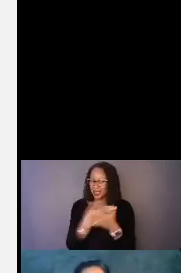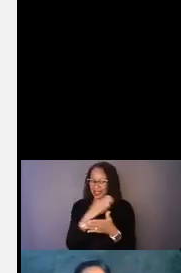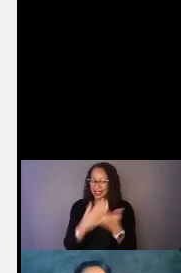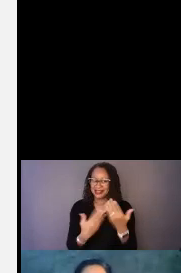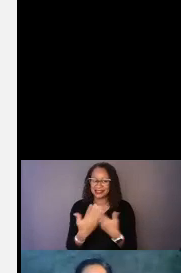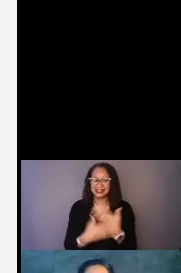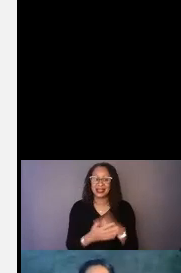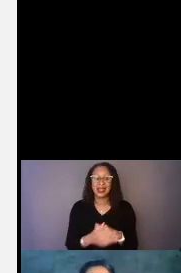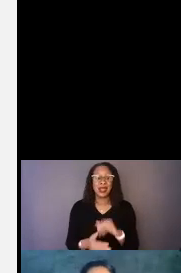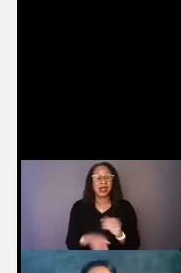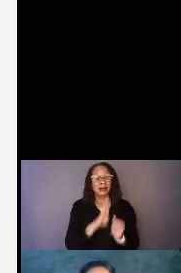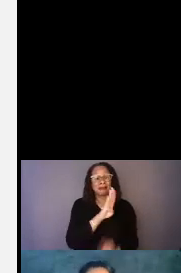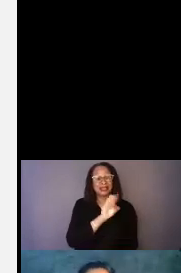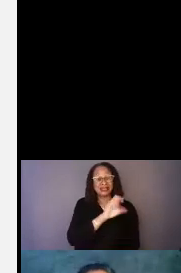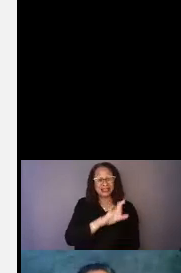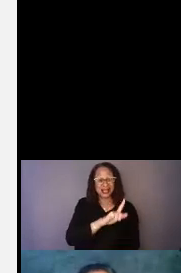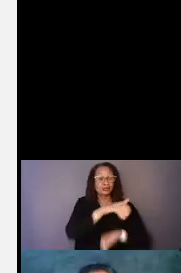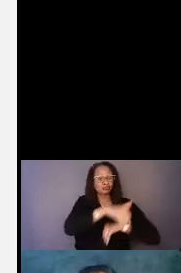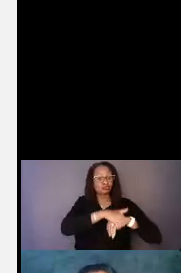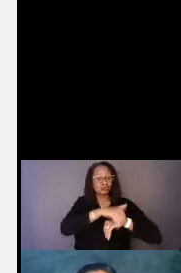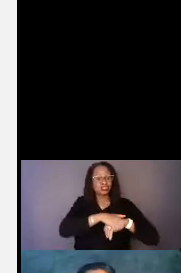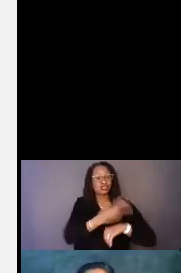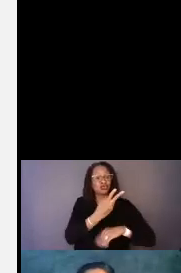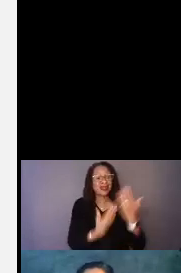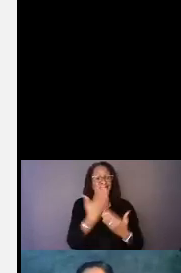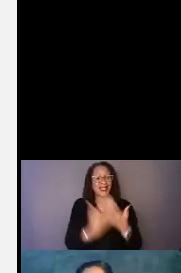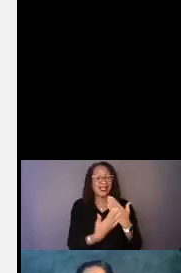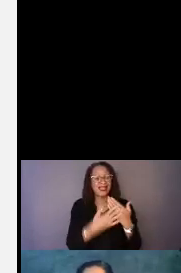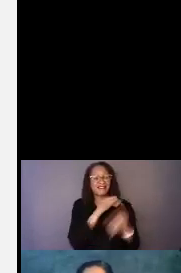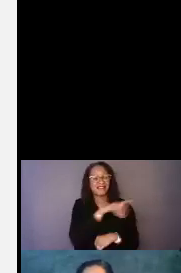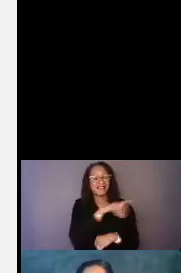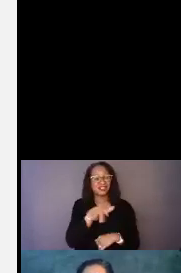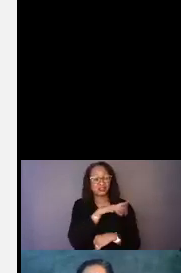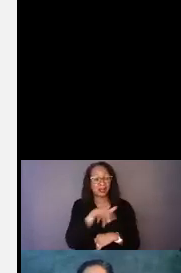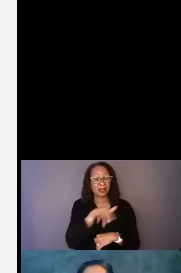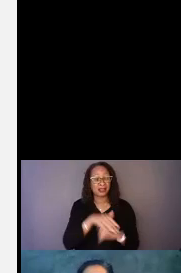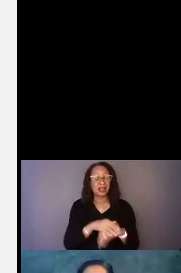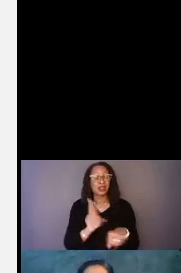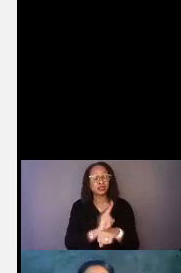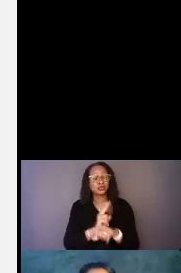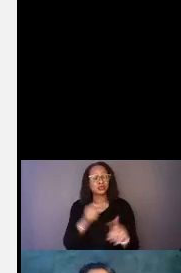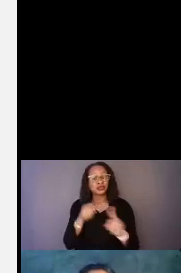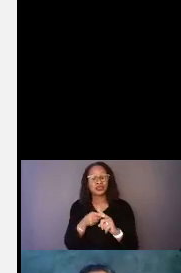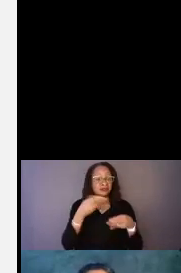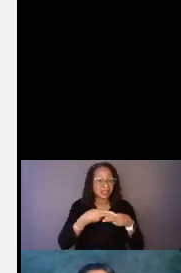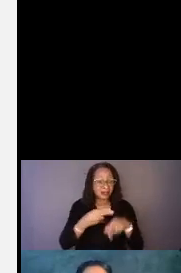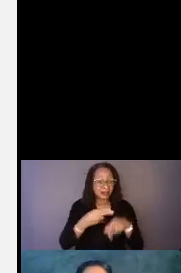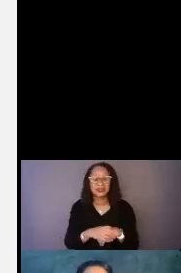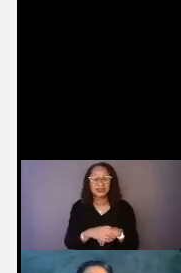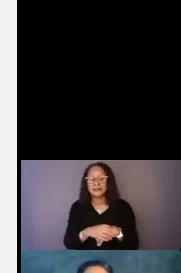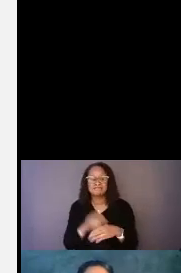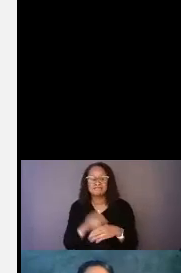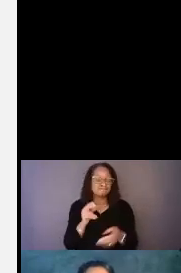see British two handed fingerspelling. Fingerspelling is used to clarify names, to,